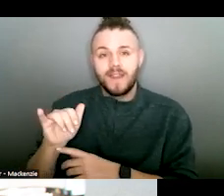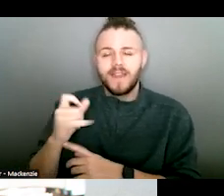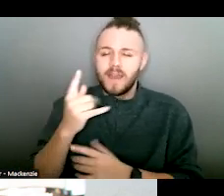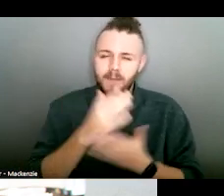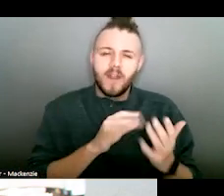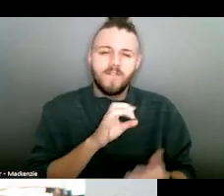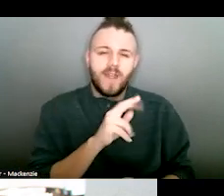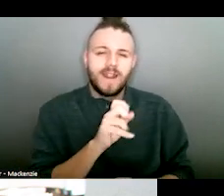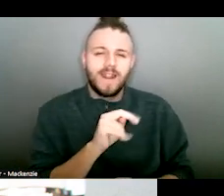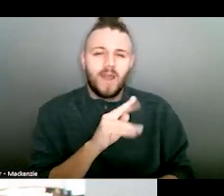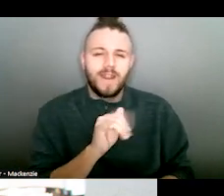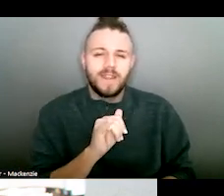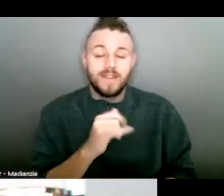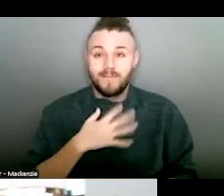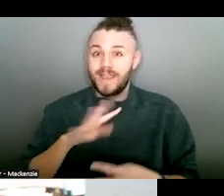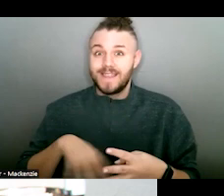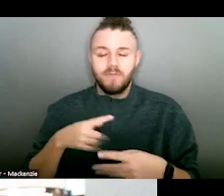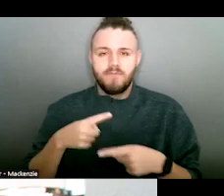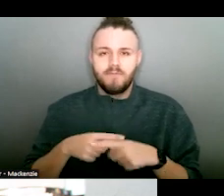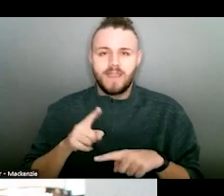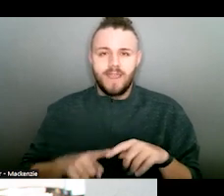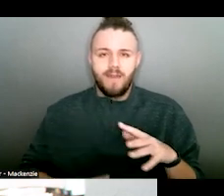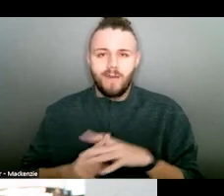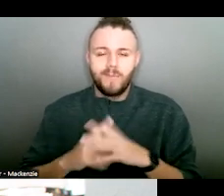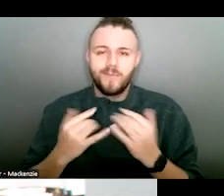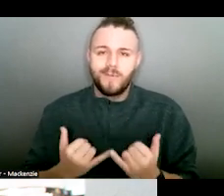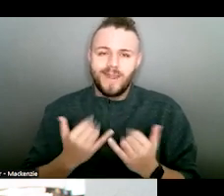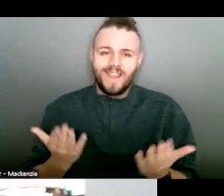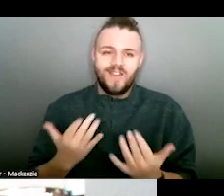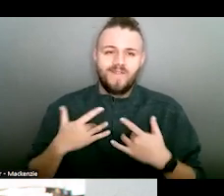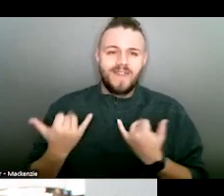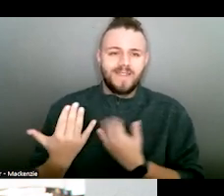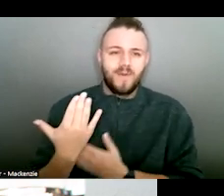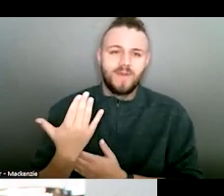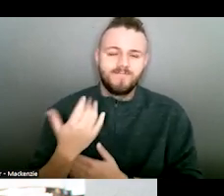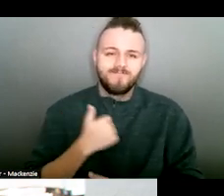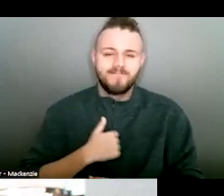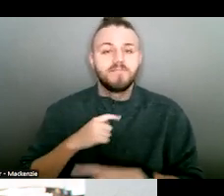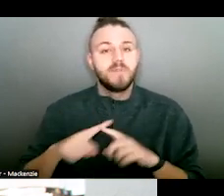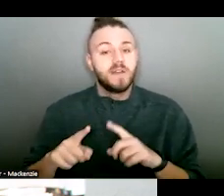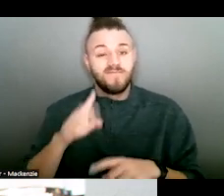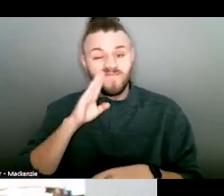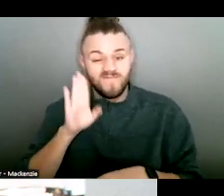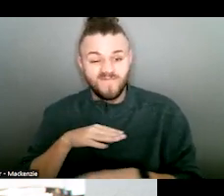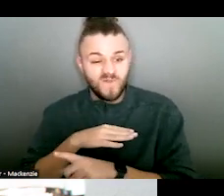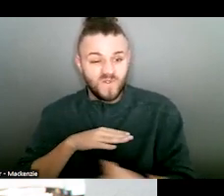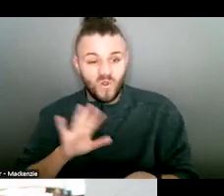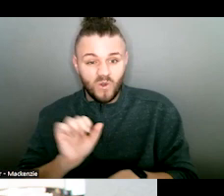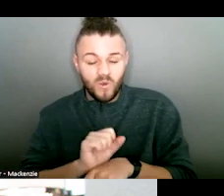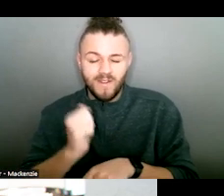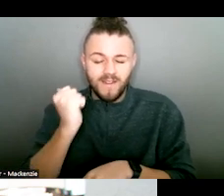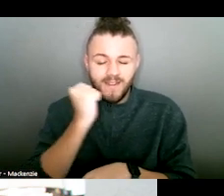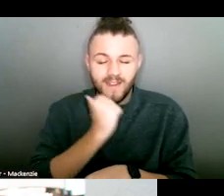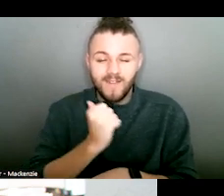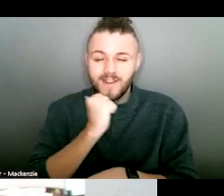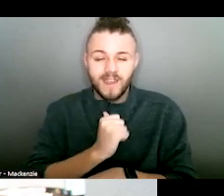County. My schedule will not allow me to be present with you at the event this morning, but please know the work you do each